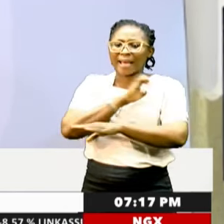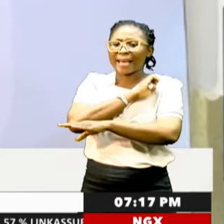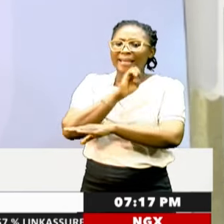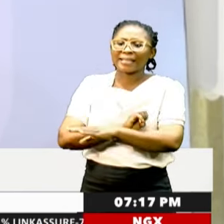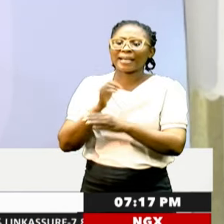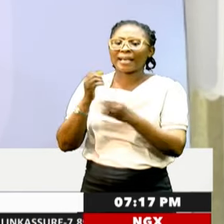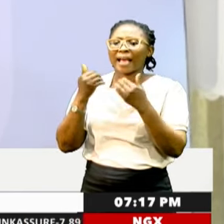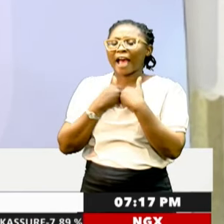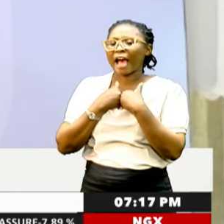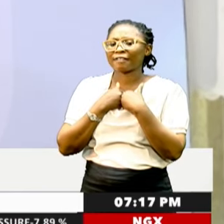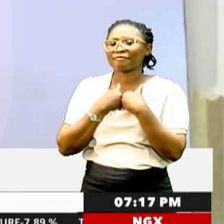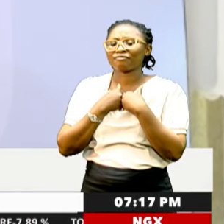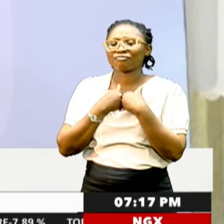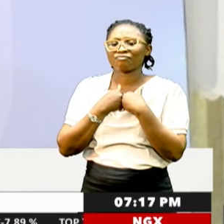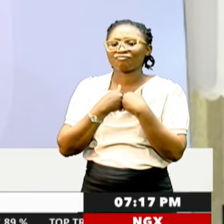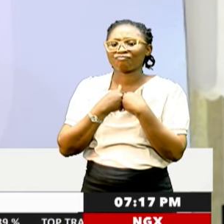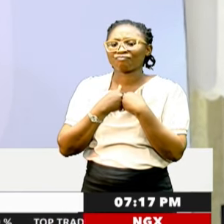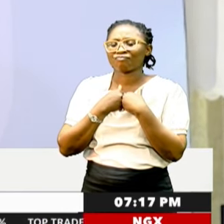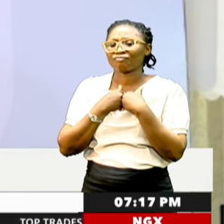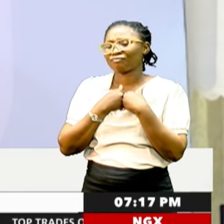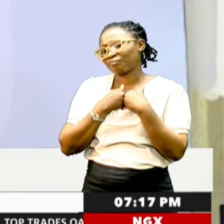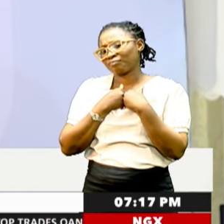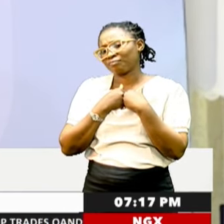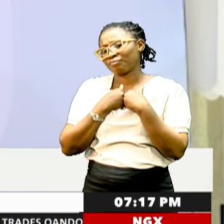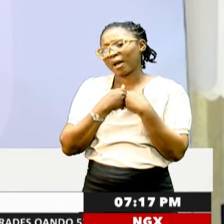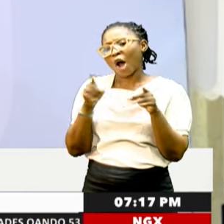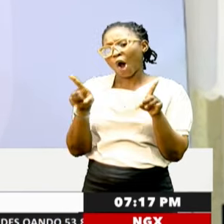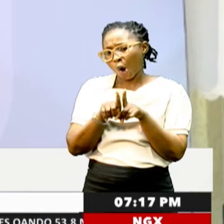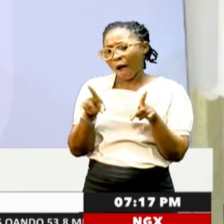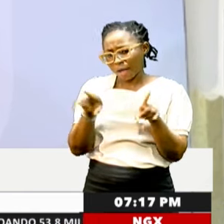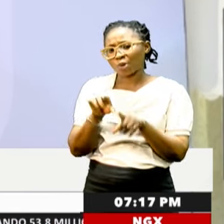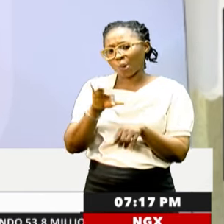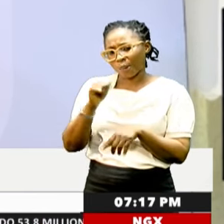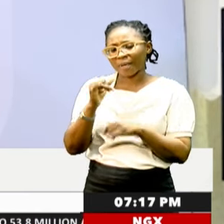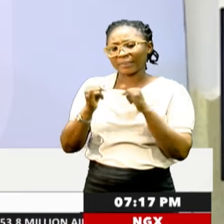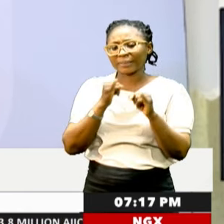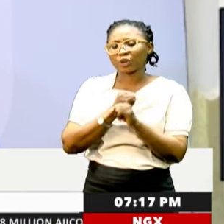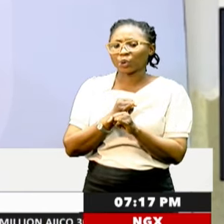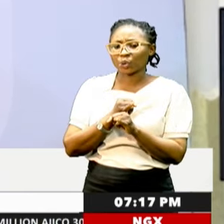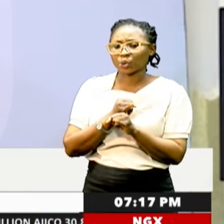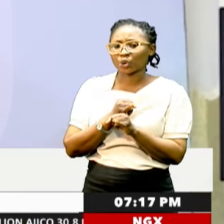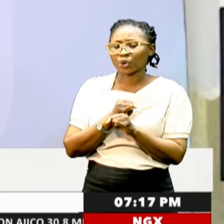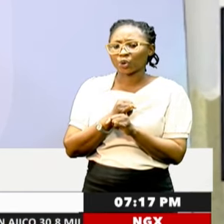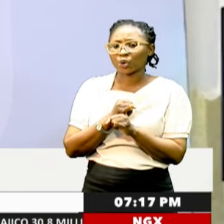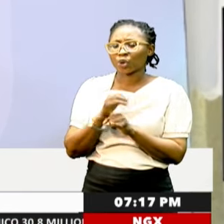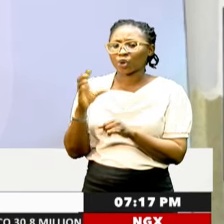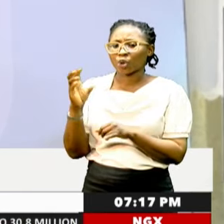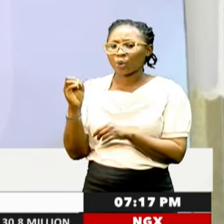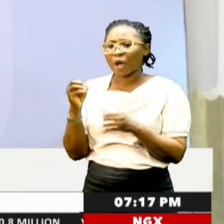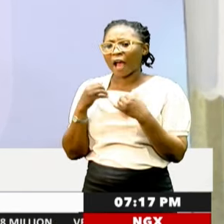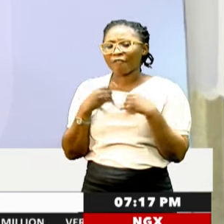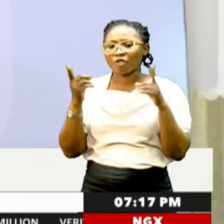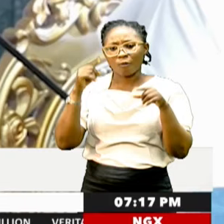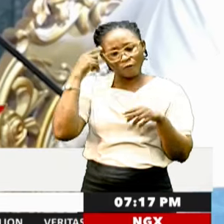come in, as well as other international firms have come in for